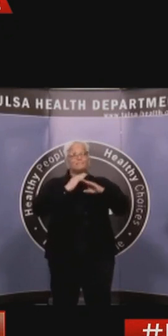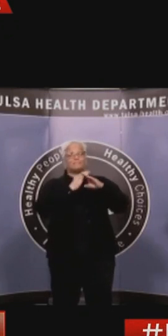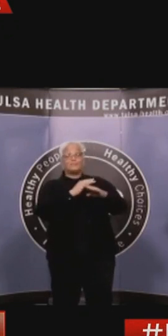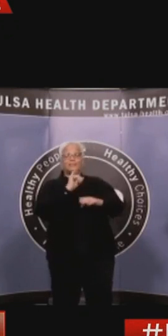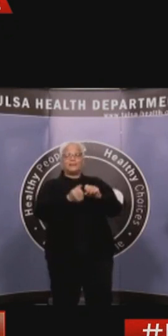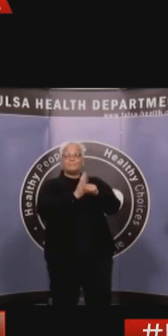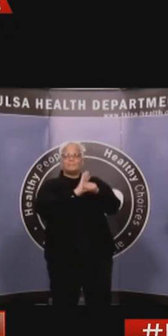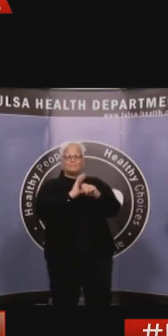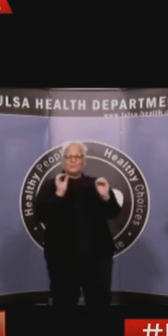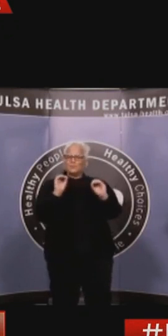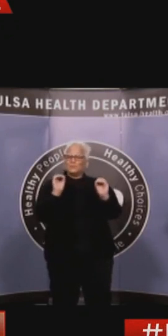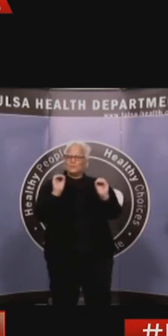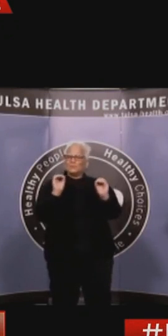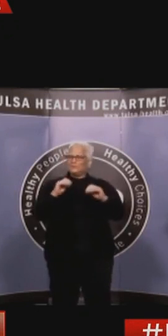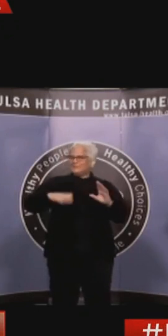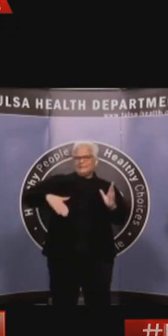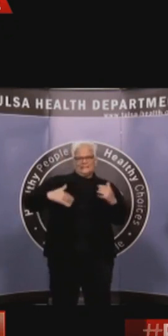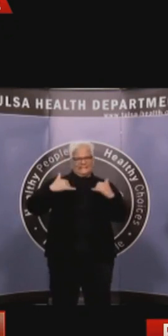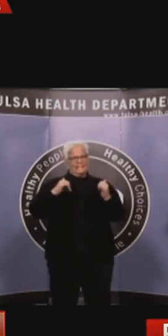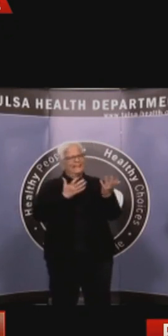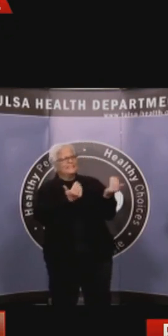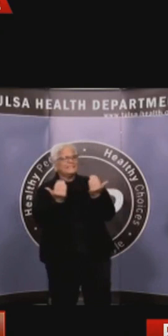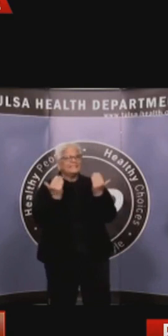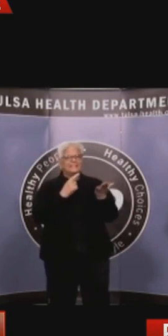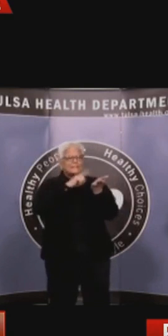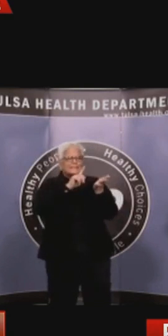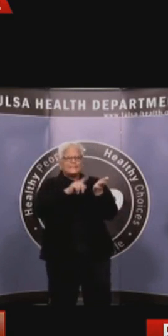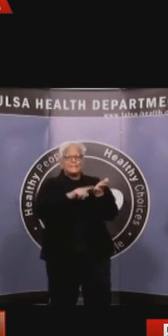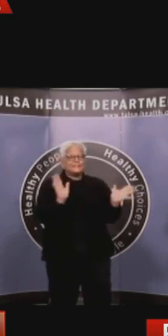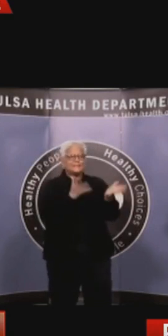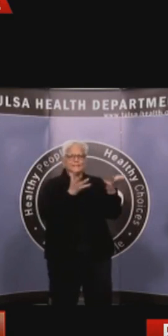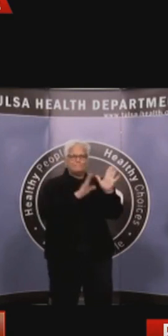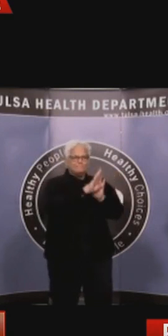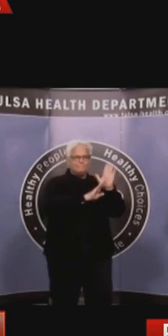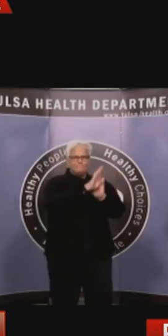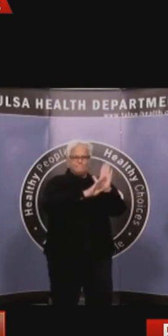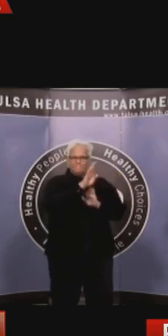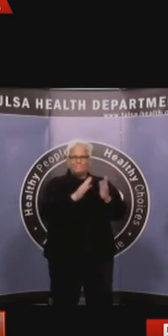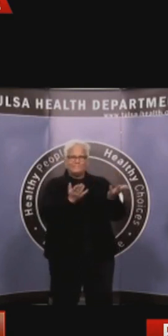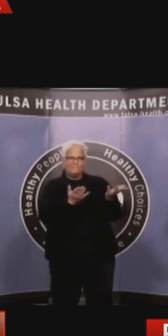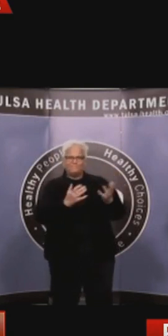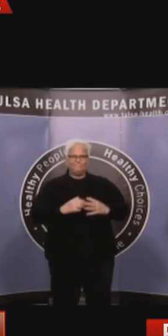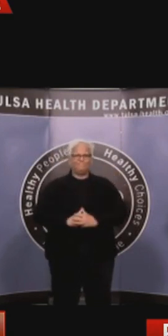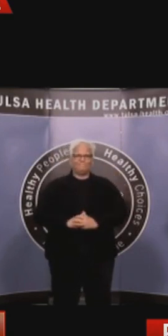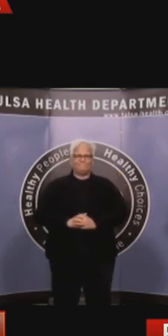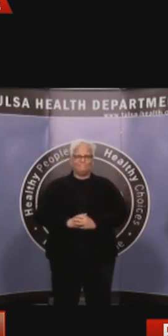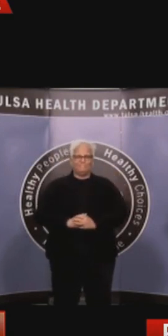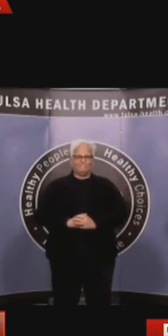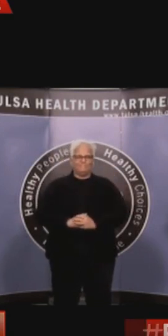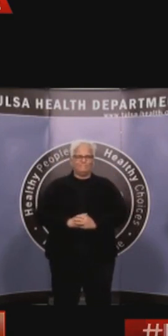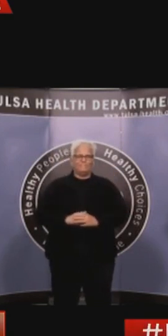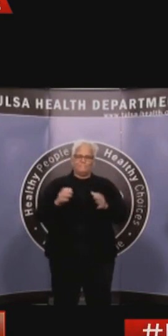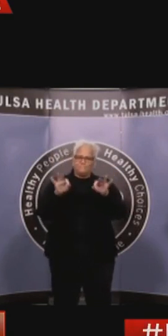surfaces, wear a cloth face cover in the public, and stay home. If you have symptoms of COVID-19, stay home and call your